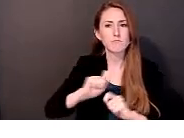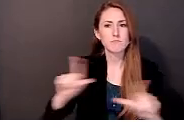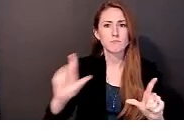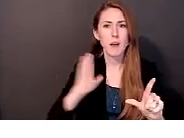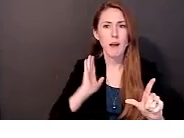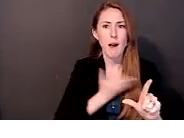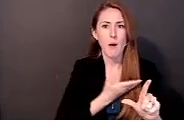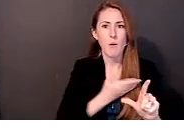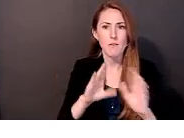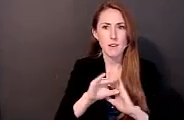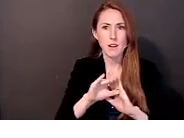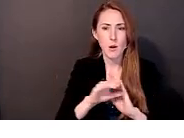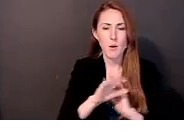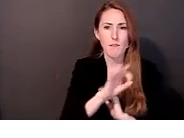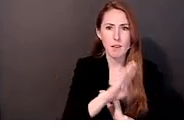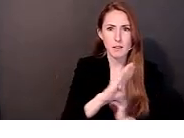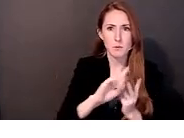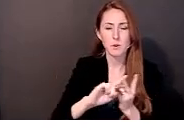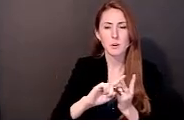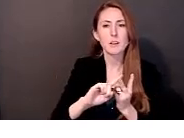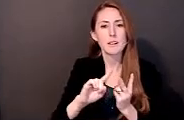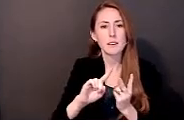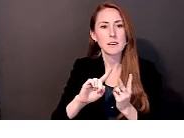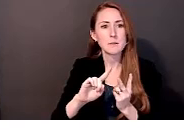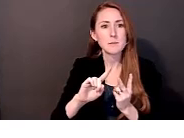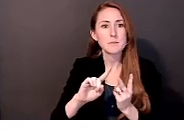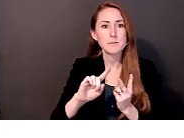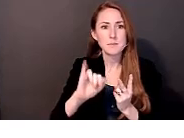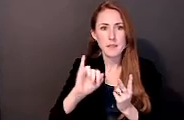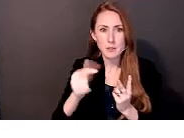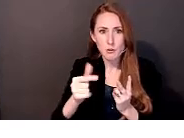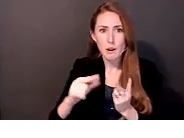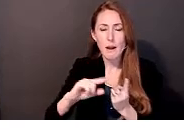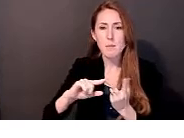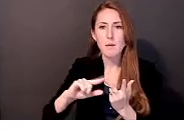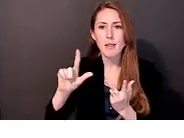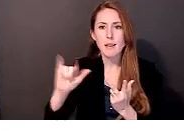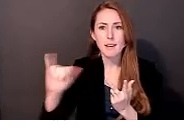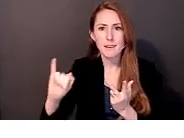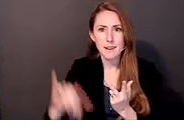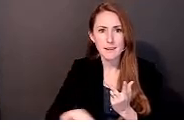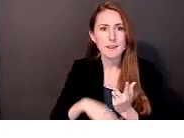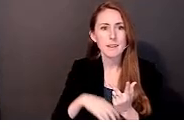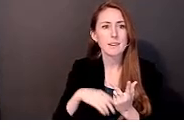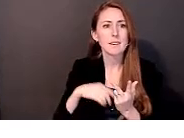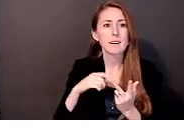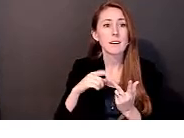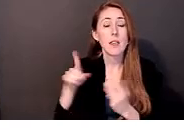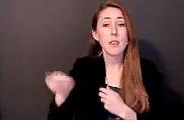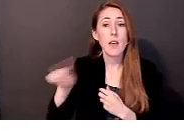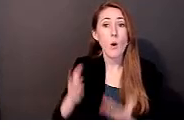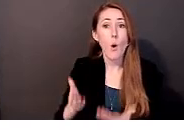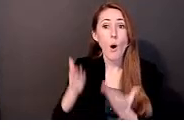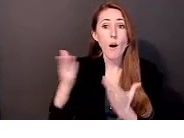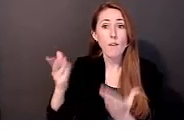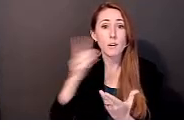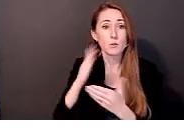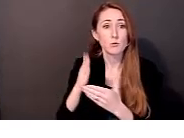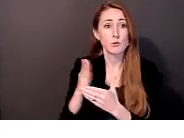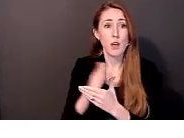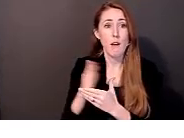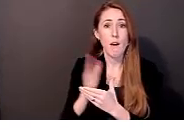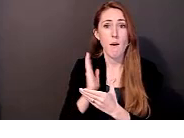LinkedIn pages. They offered to share the paper, the video, and our organization's website with the chair of